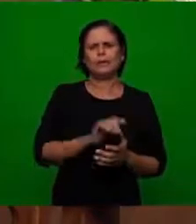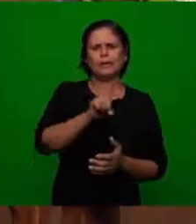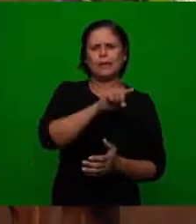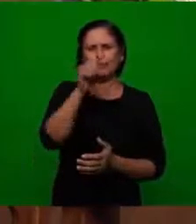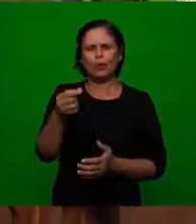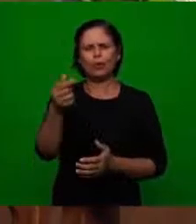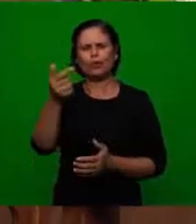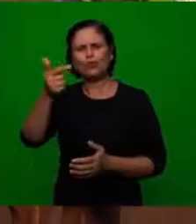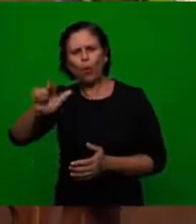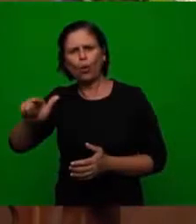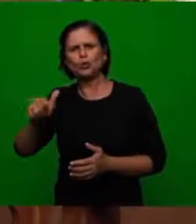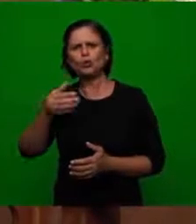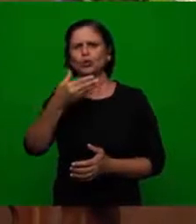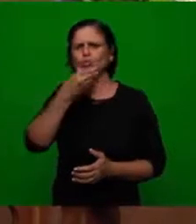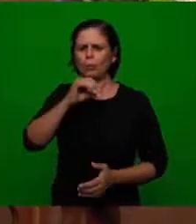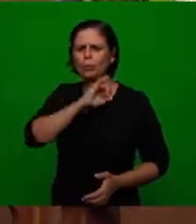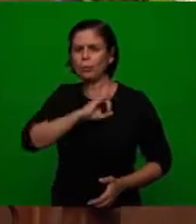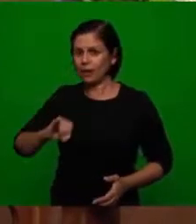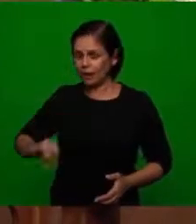1170